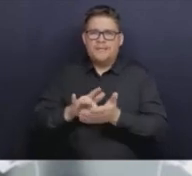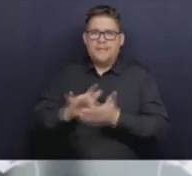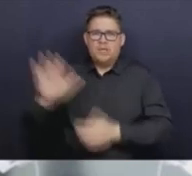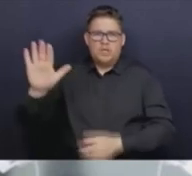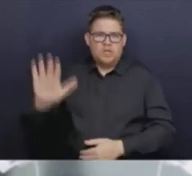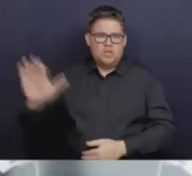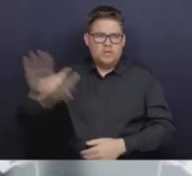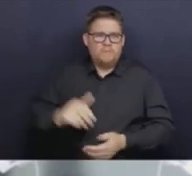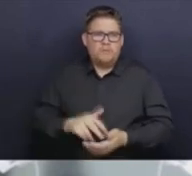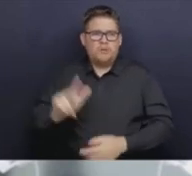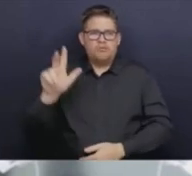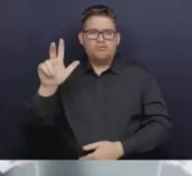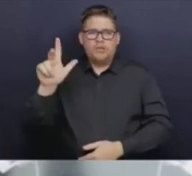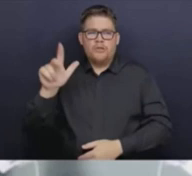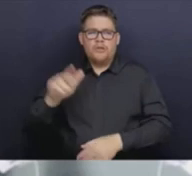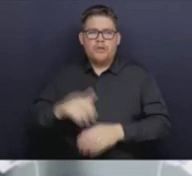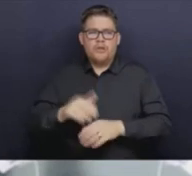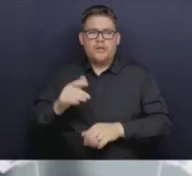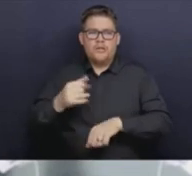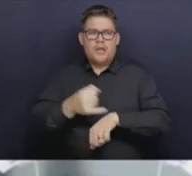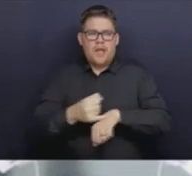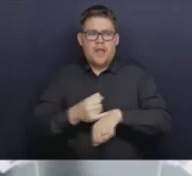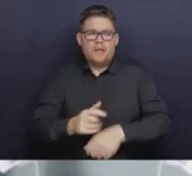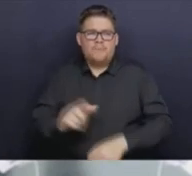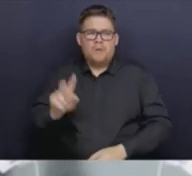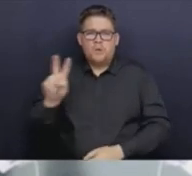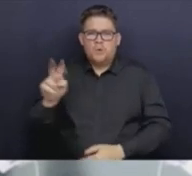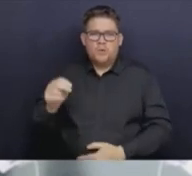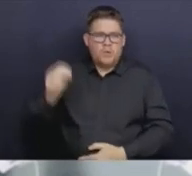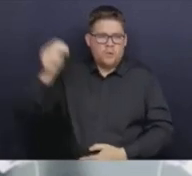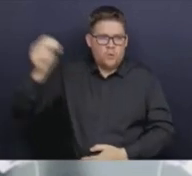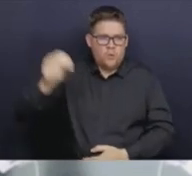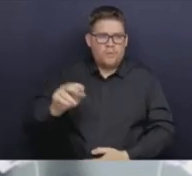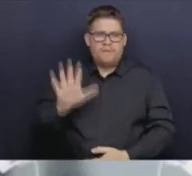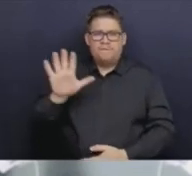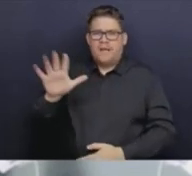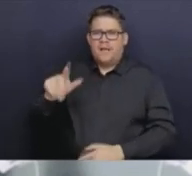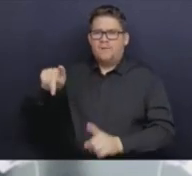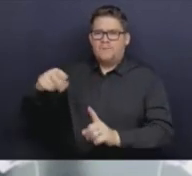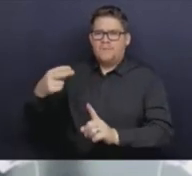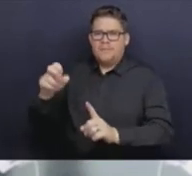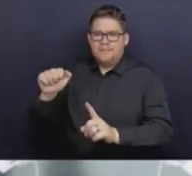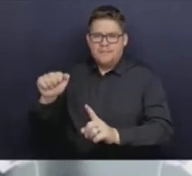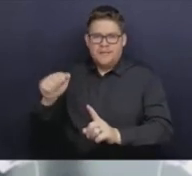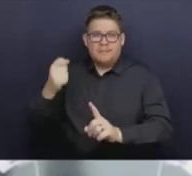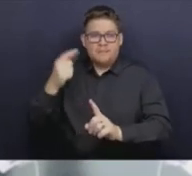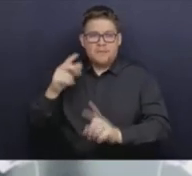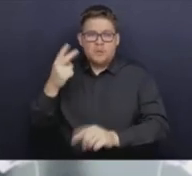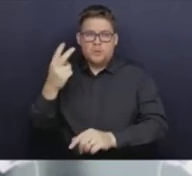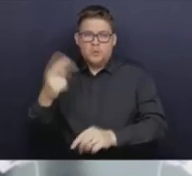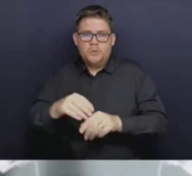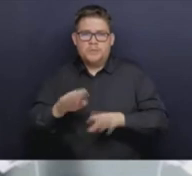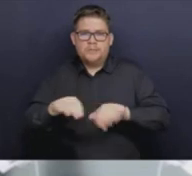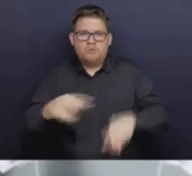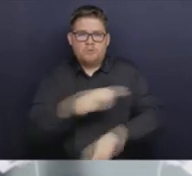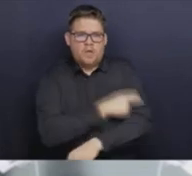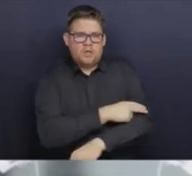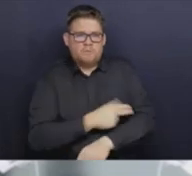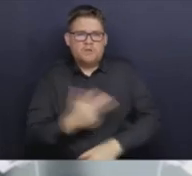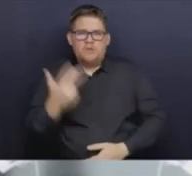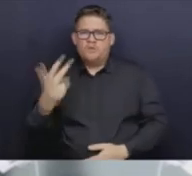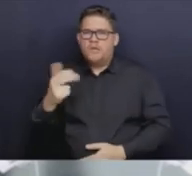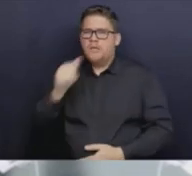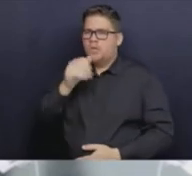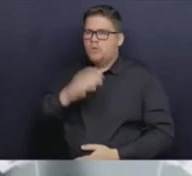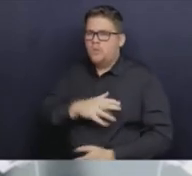Coastal Health, 5 in the Provincial Health Services authorities, and that includes 2 at BC Children's Hospitals and 3 at BC Women's